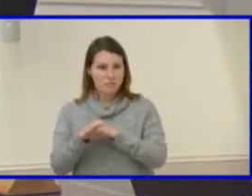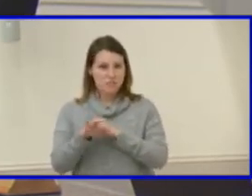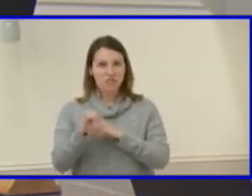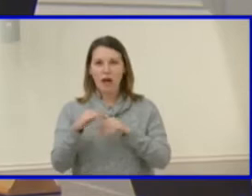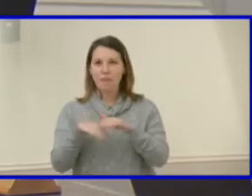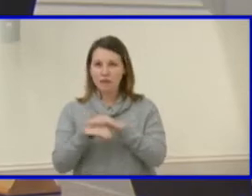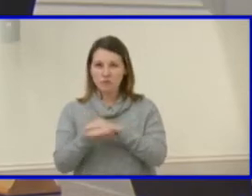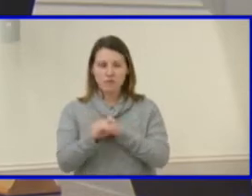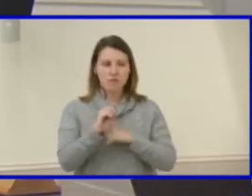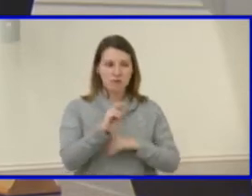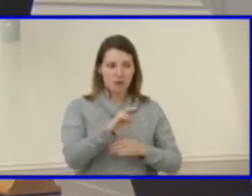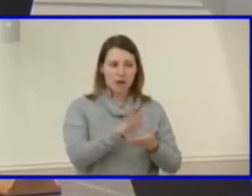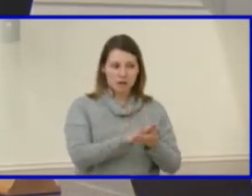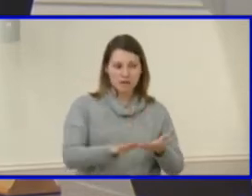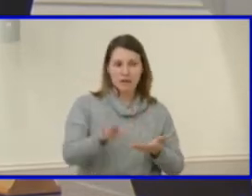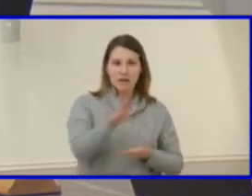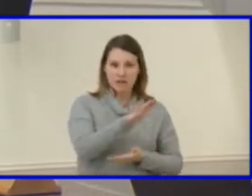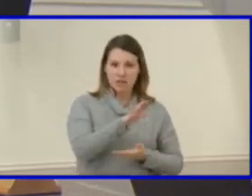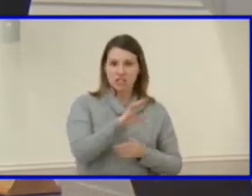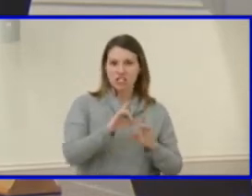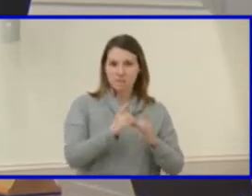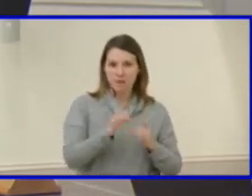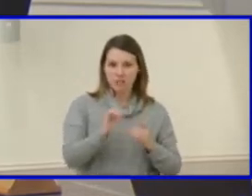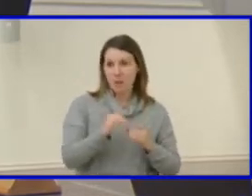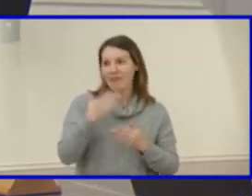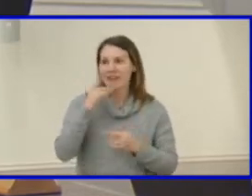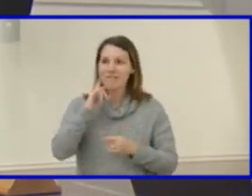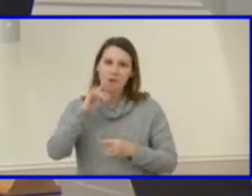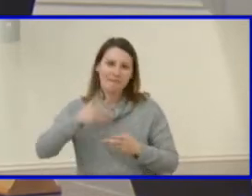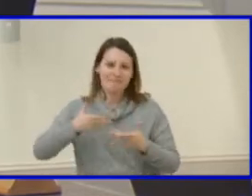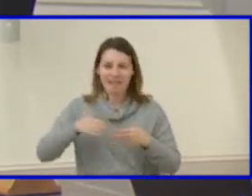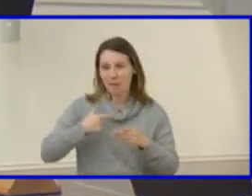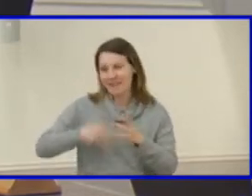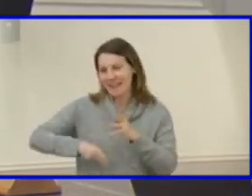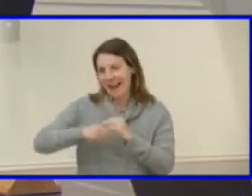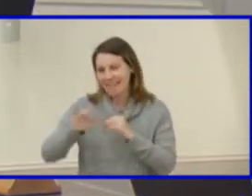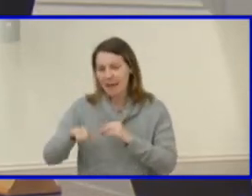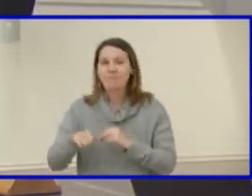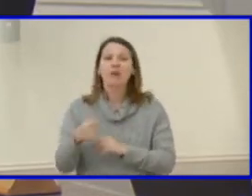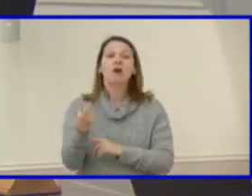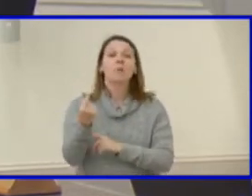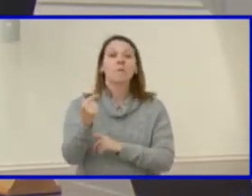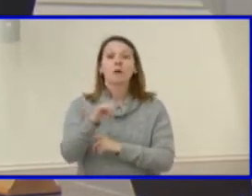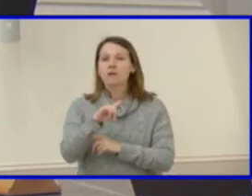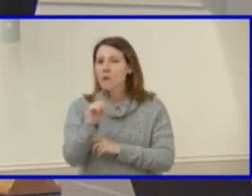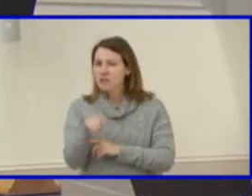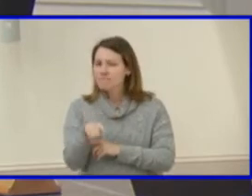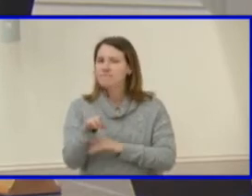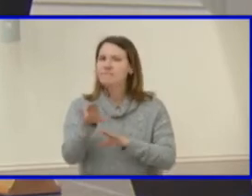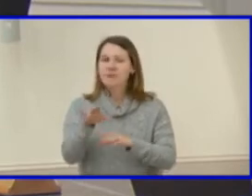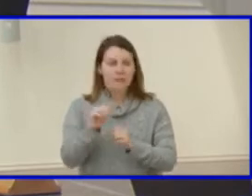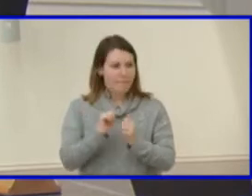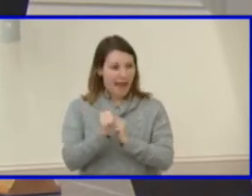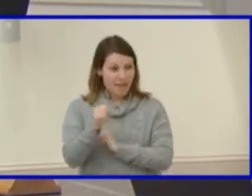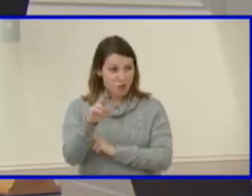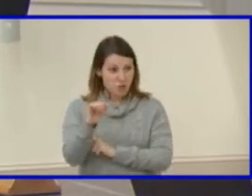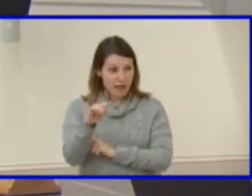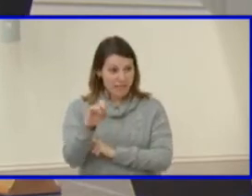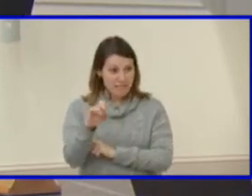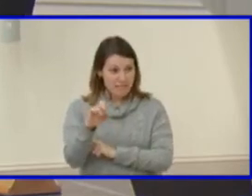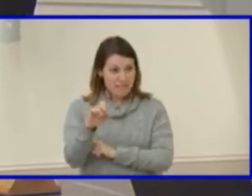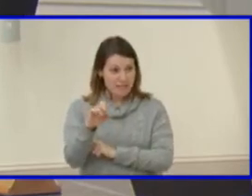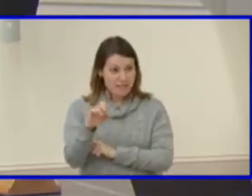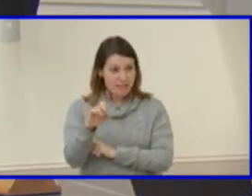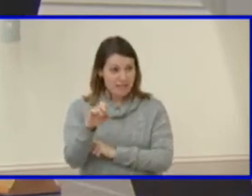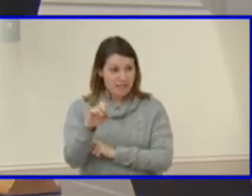Um, so thanks for letting me put in that plug. Uh, one more question. Um, when y'all looked at class rank, I saw that there was some change in the wording around